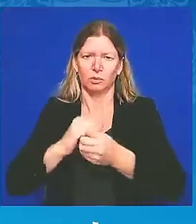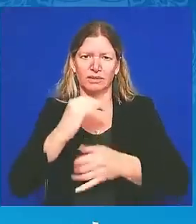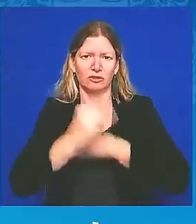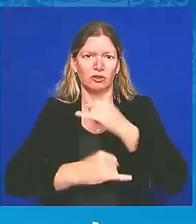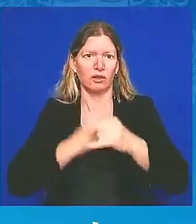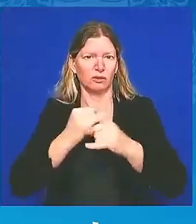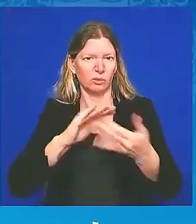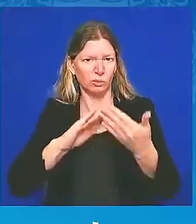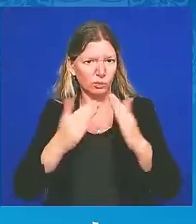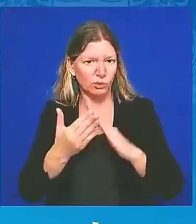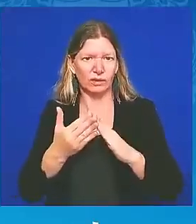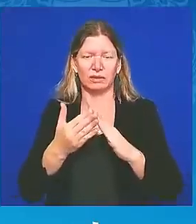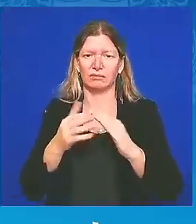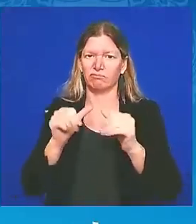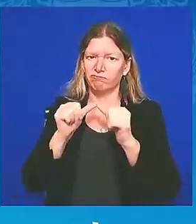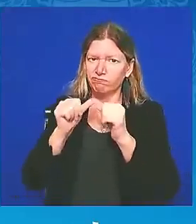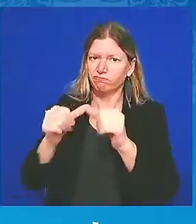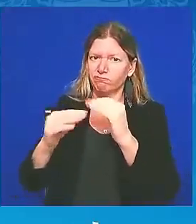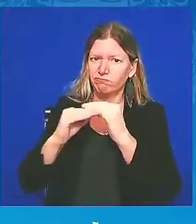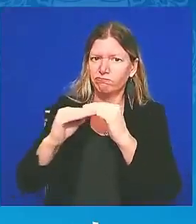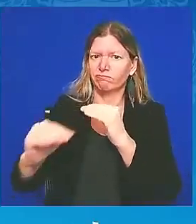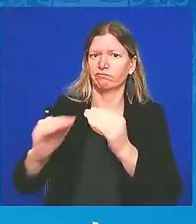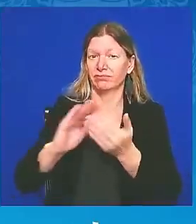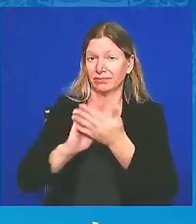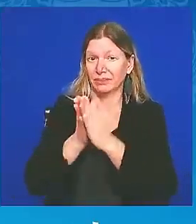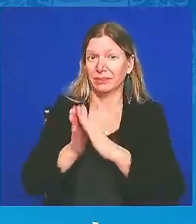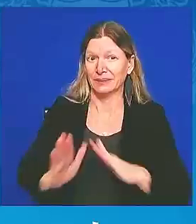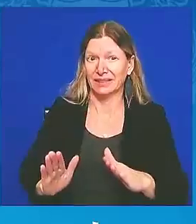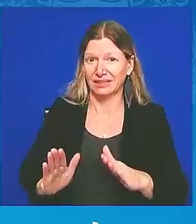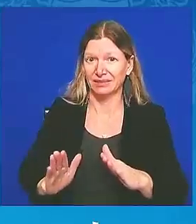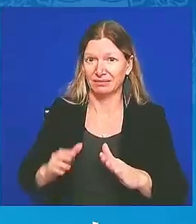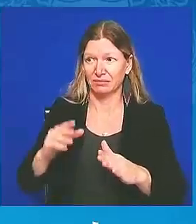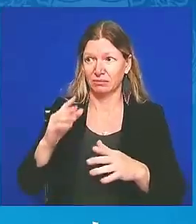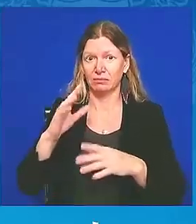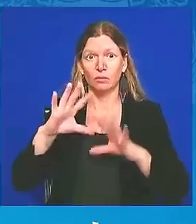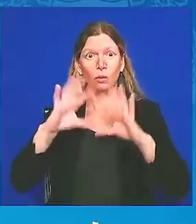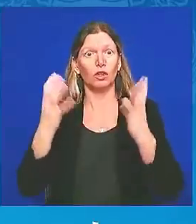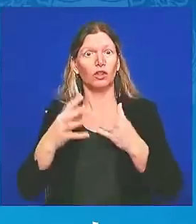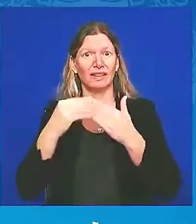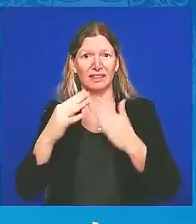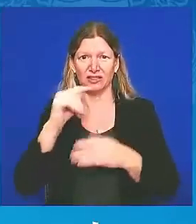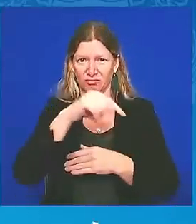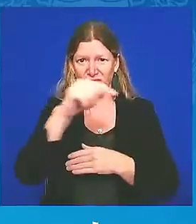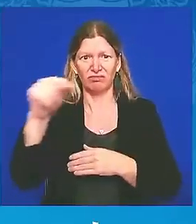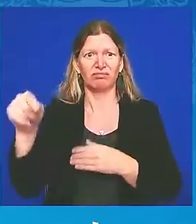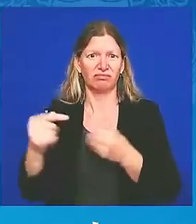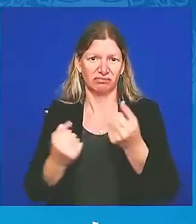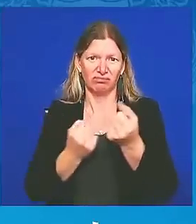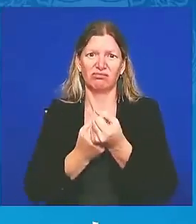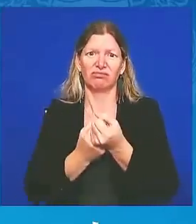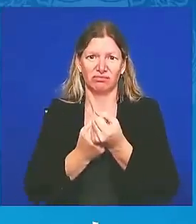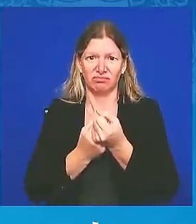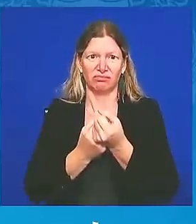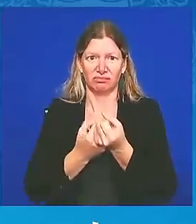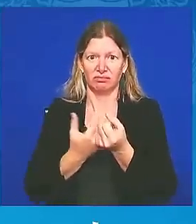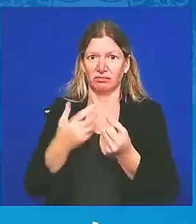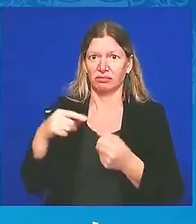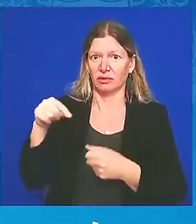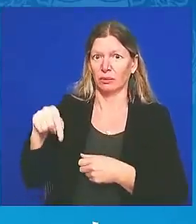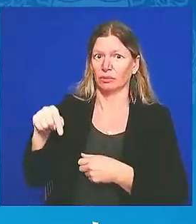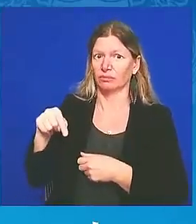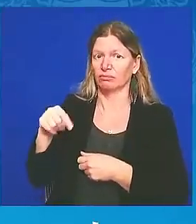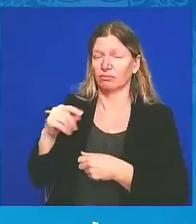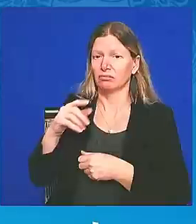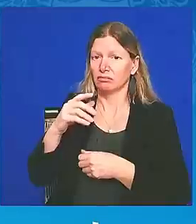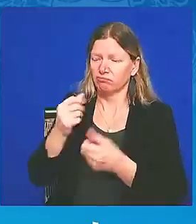end of this war can be decided without Ukraine. However, in candor,